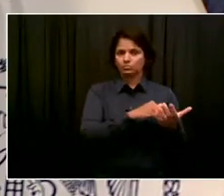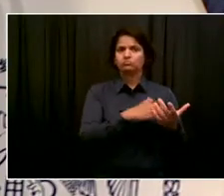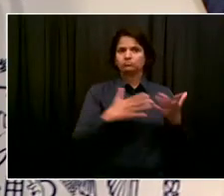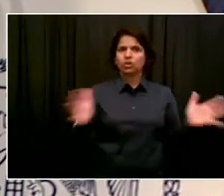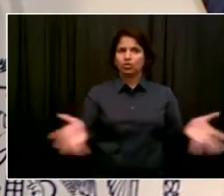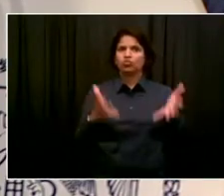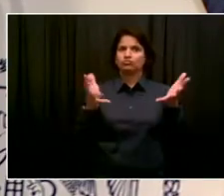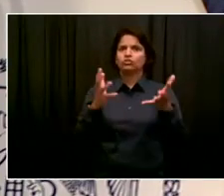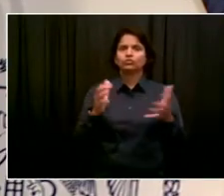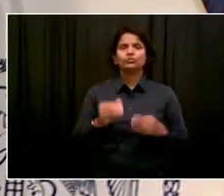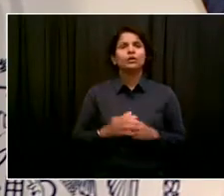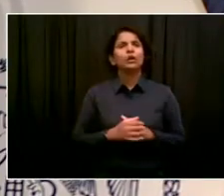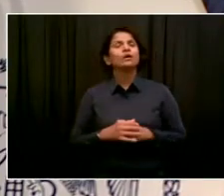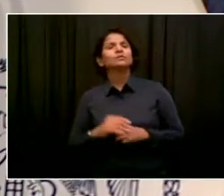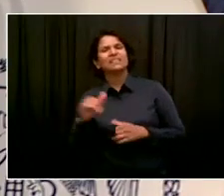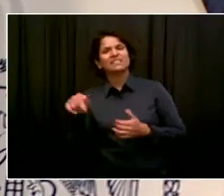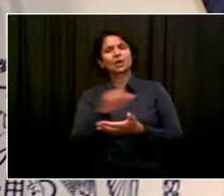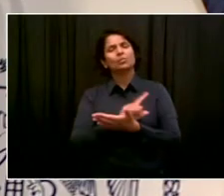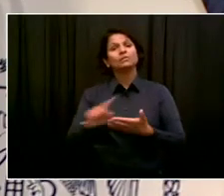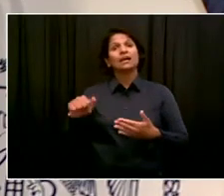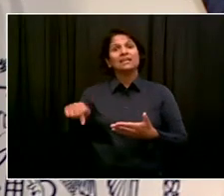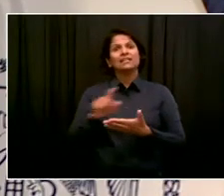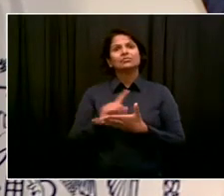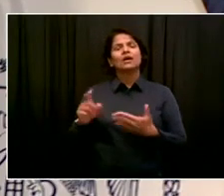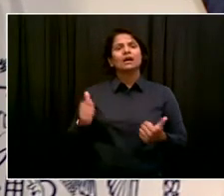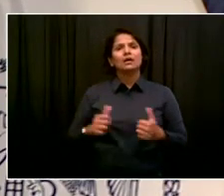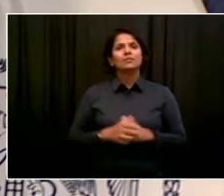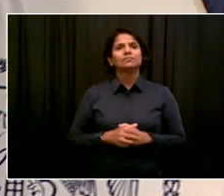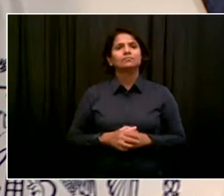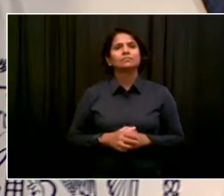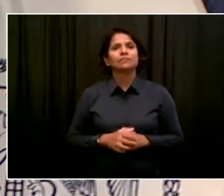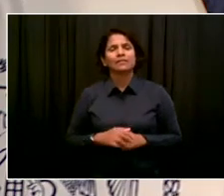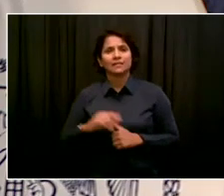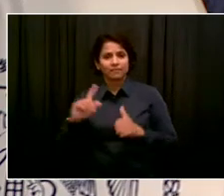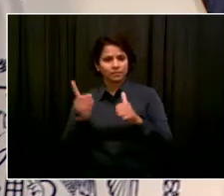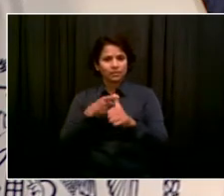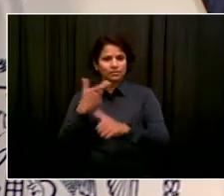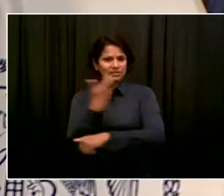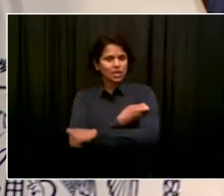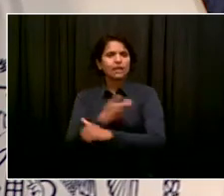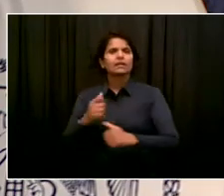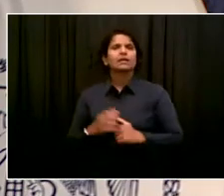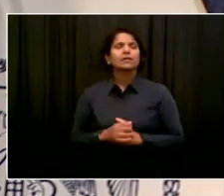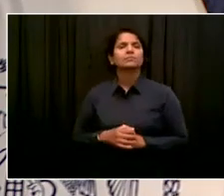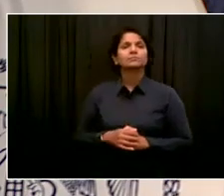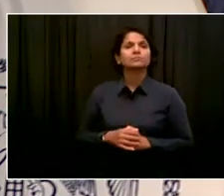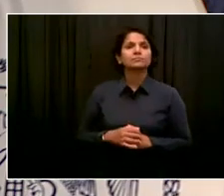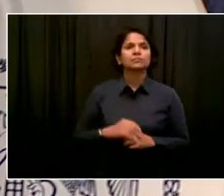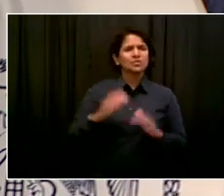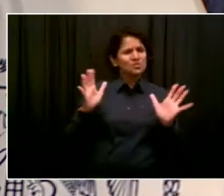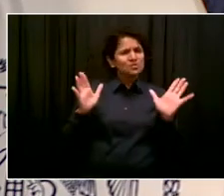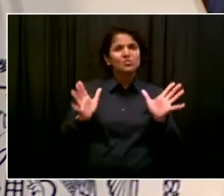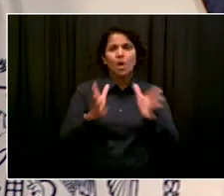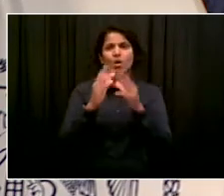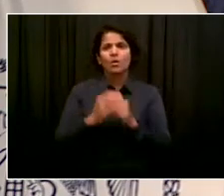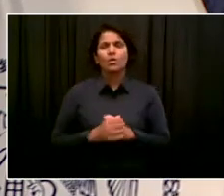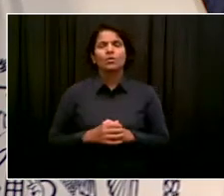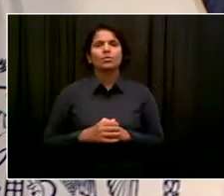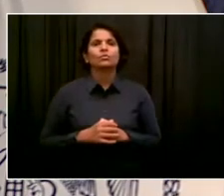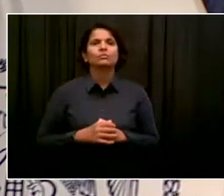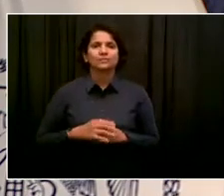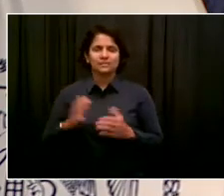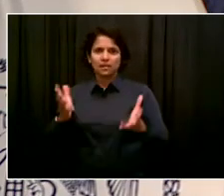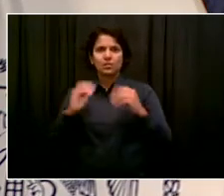to get vaccinated because from the very first dose, you're giving your child protection. So we want to encourage people to start now, but we're going to keep pushing